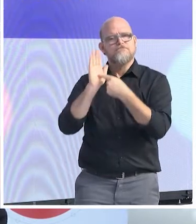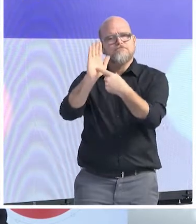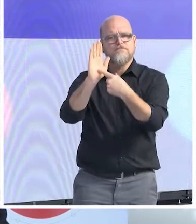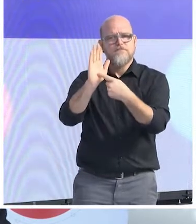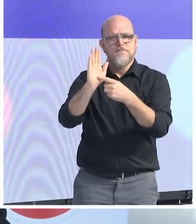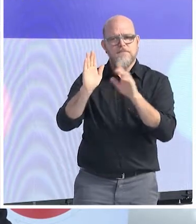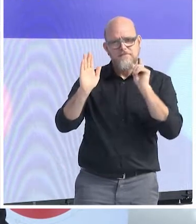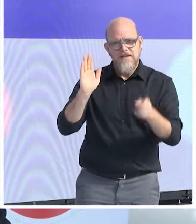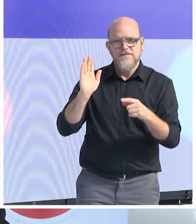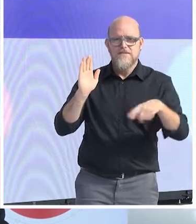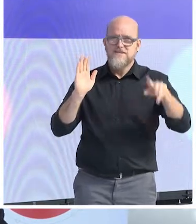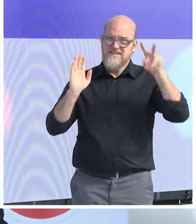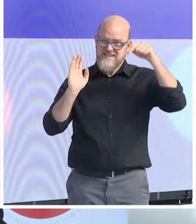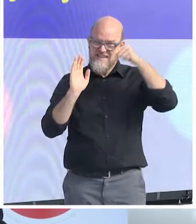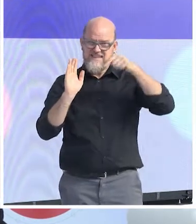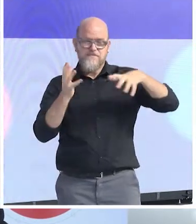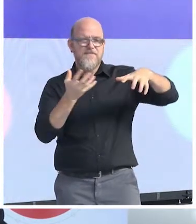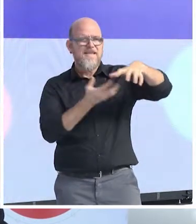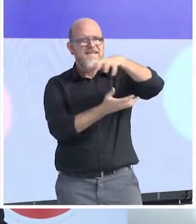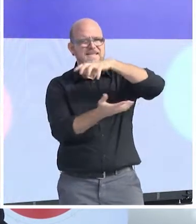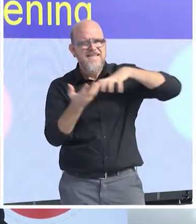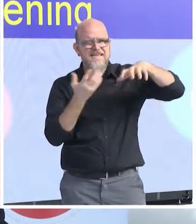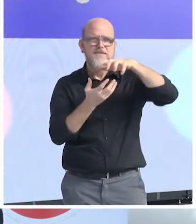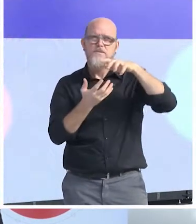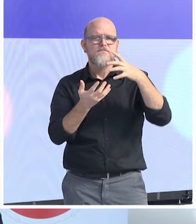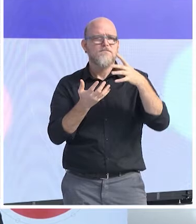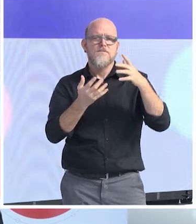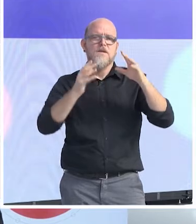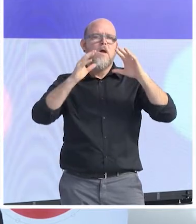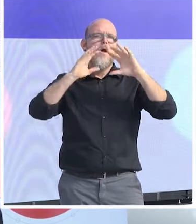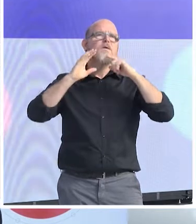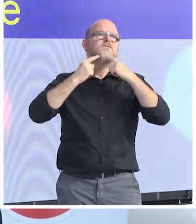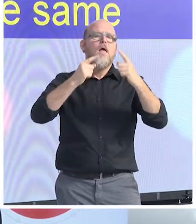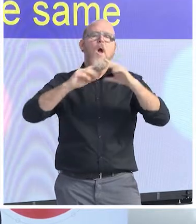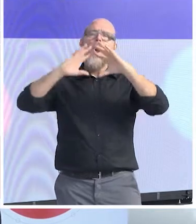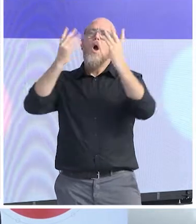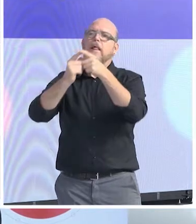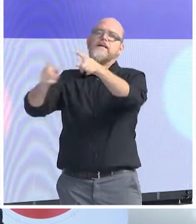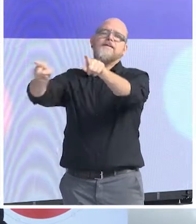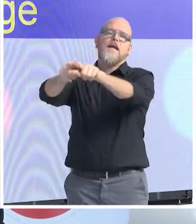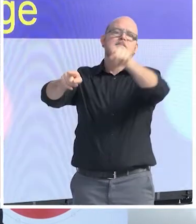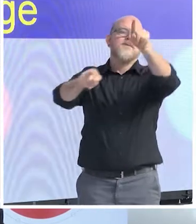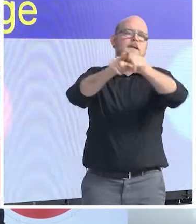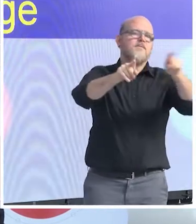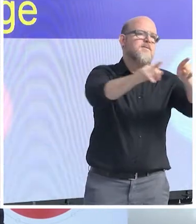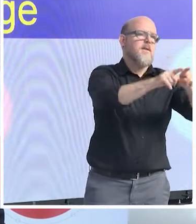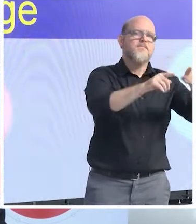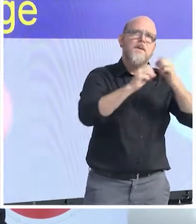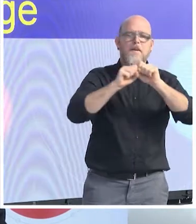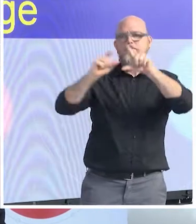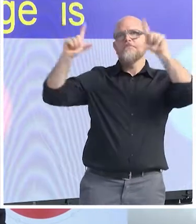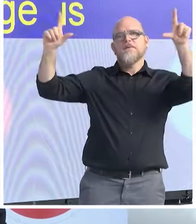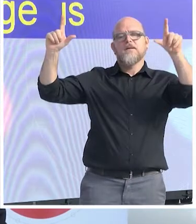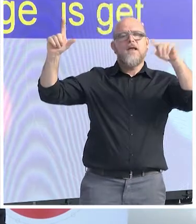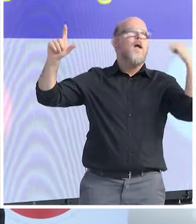They try to see the things happening in every country as the same story. And my message is get much more in